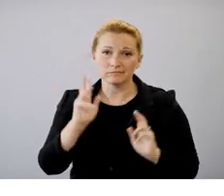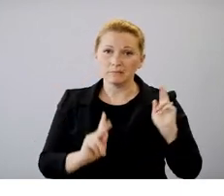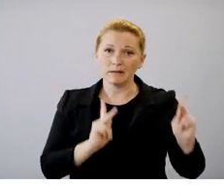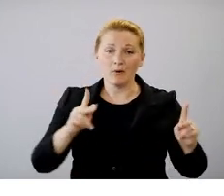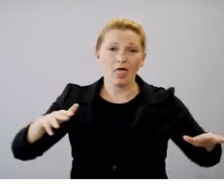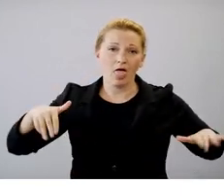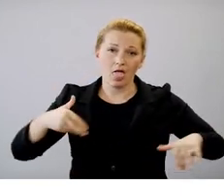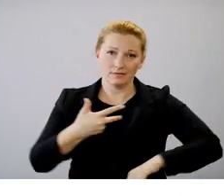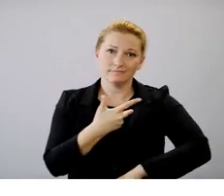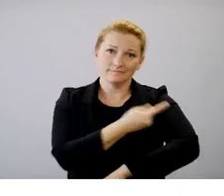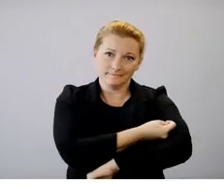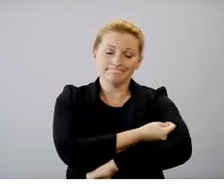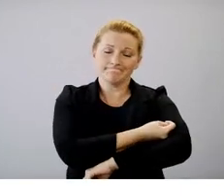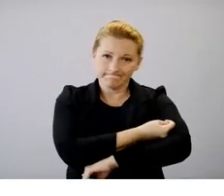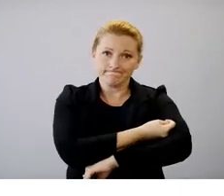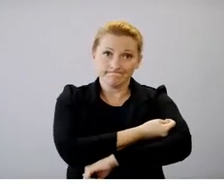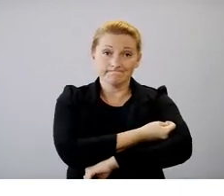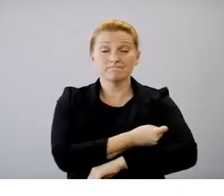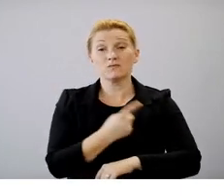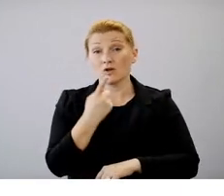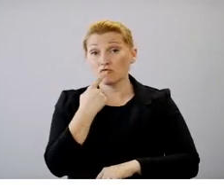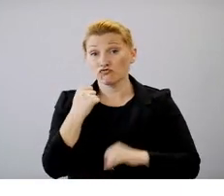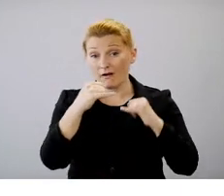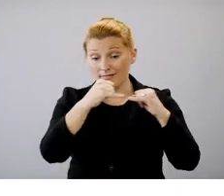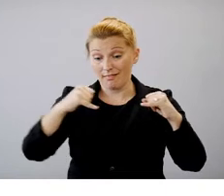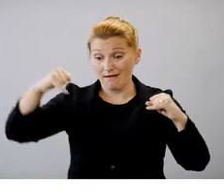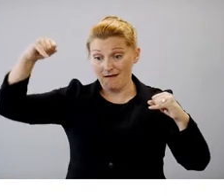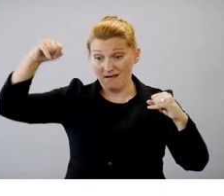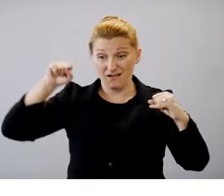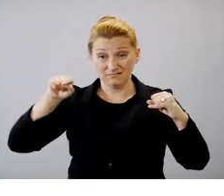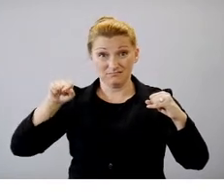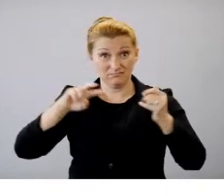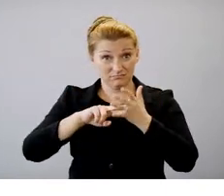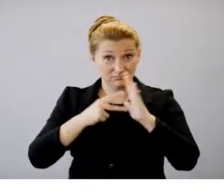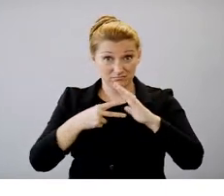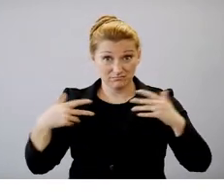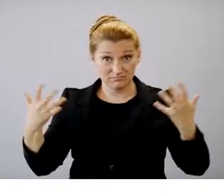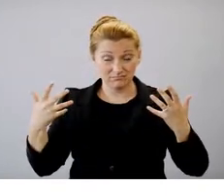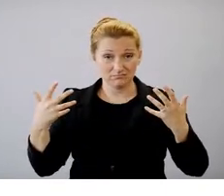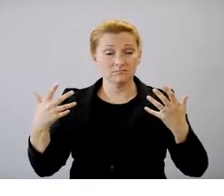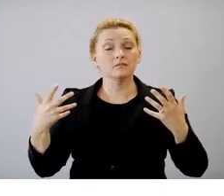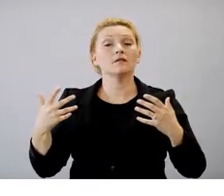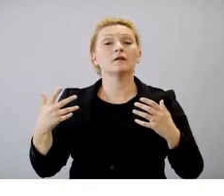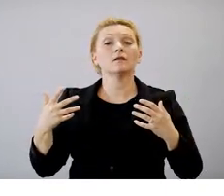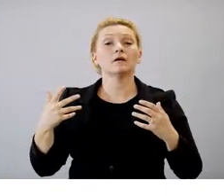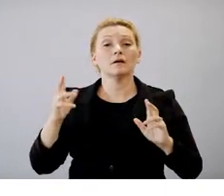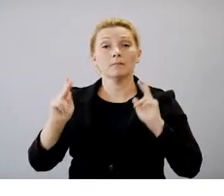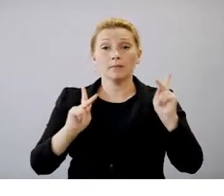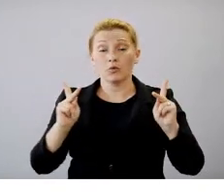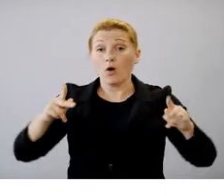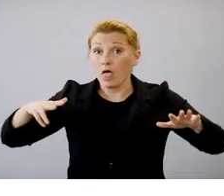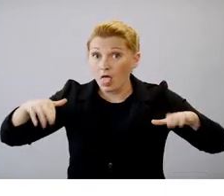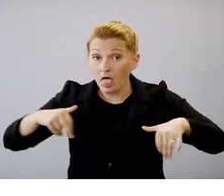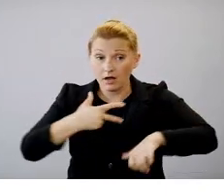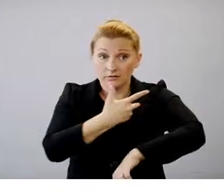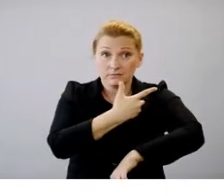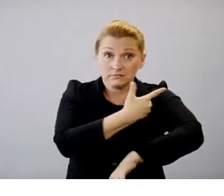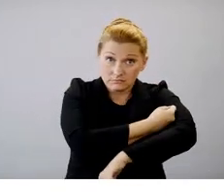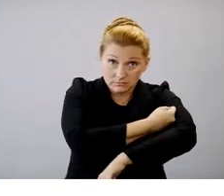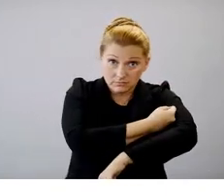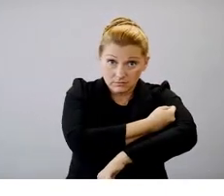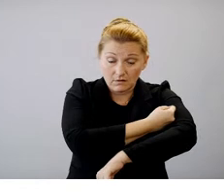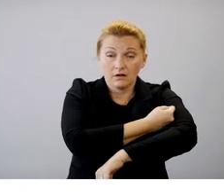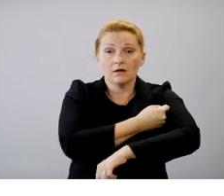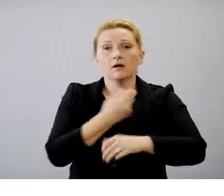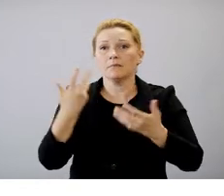not fully vaccinated. So the red line is cases in those that are not fully vaccinated and you can see that the gray line is